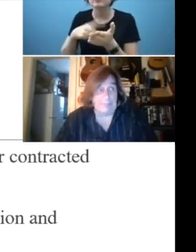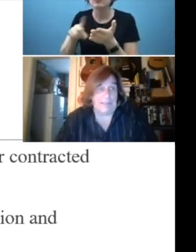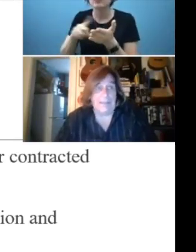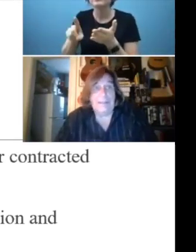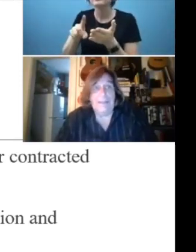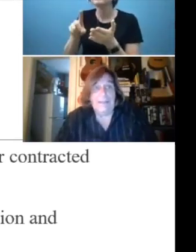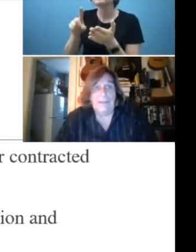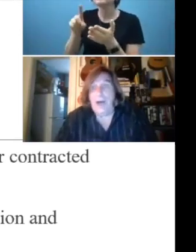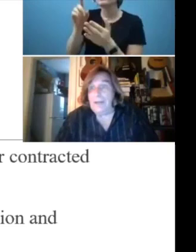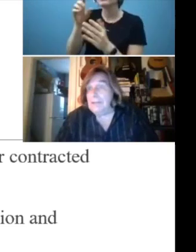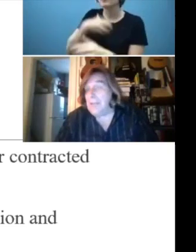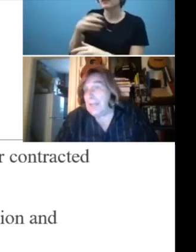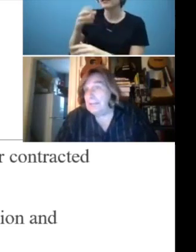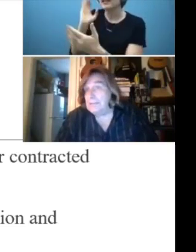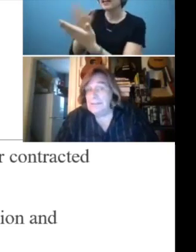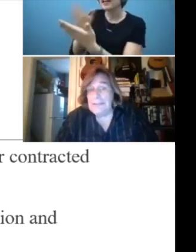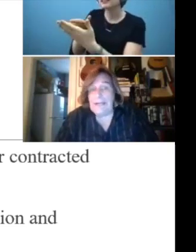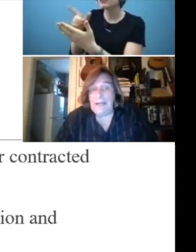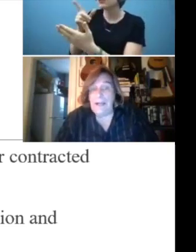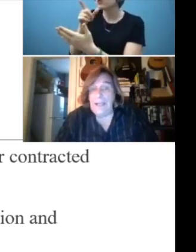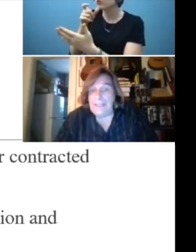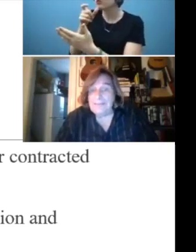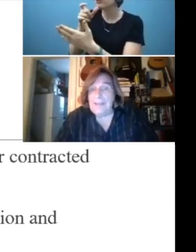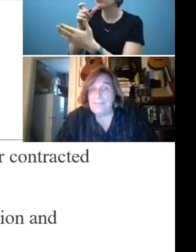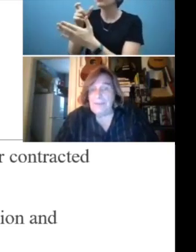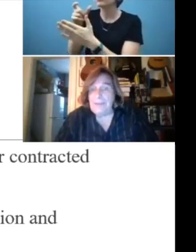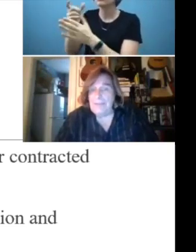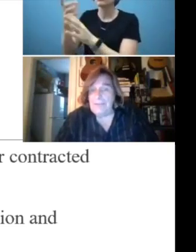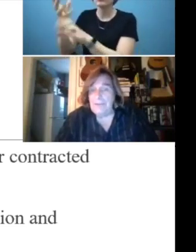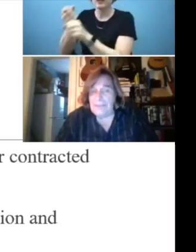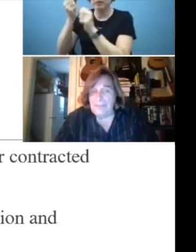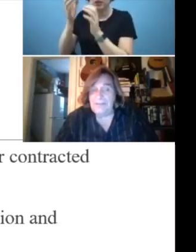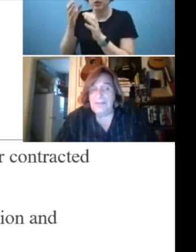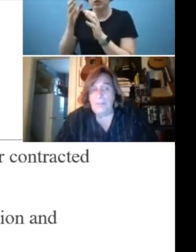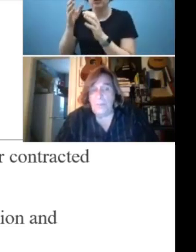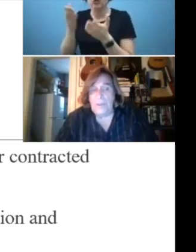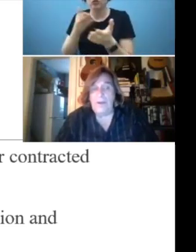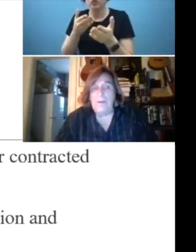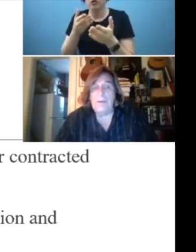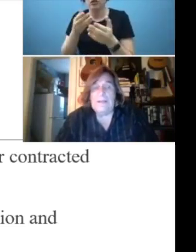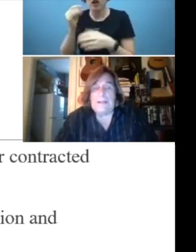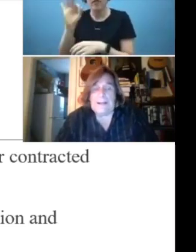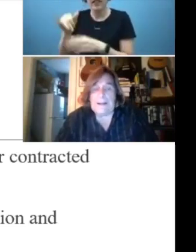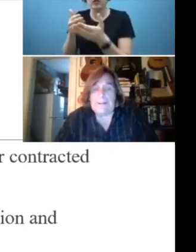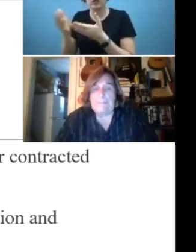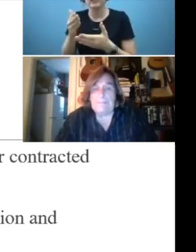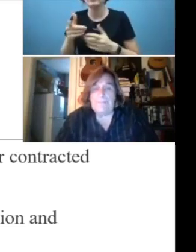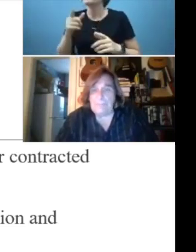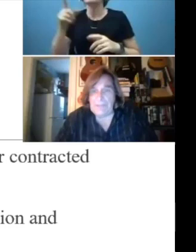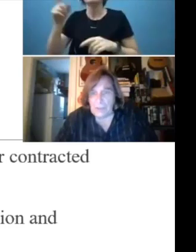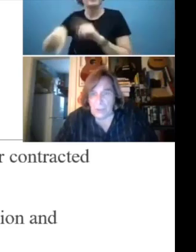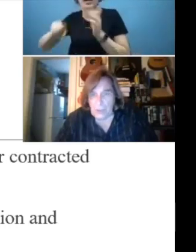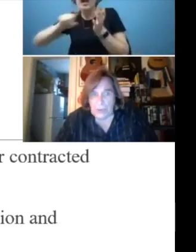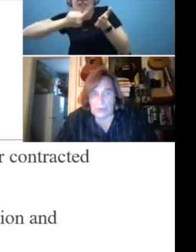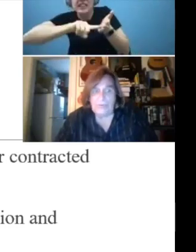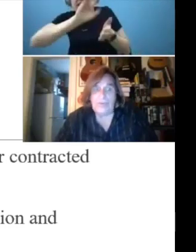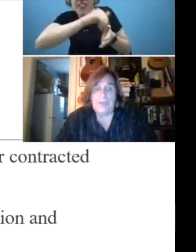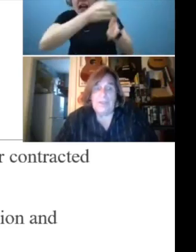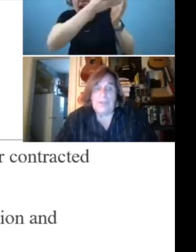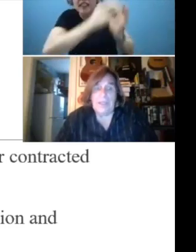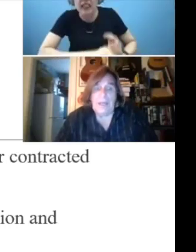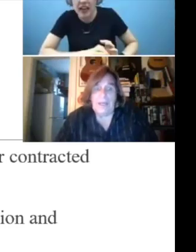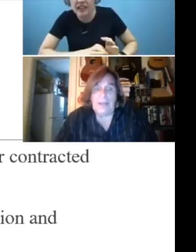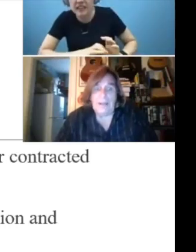What does that mean? Not a client. Except if there's an incident where something occurs